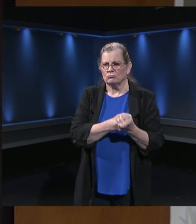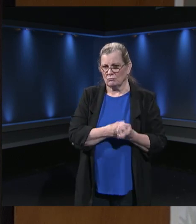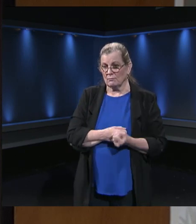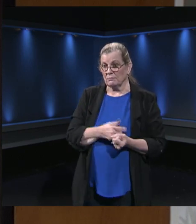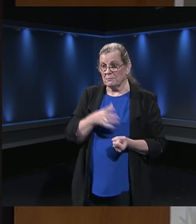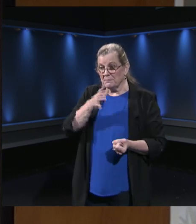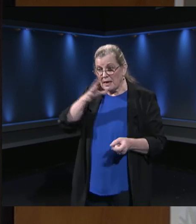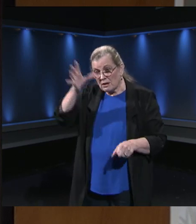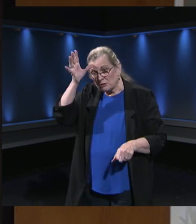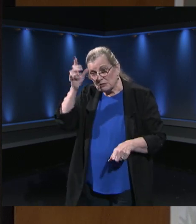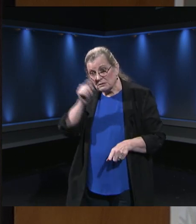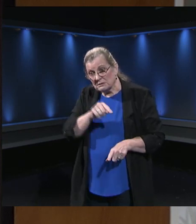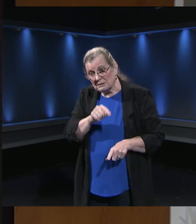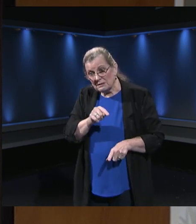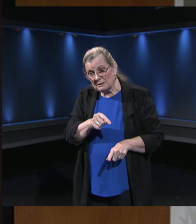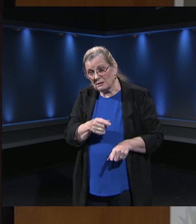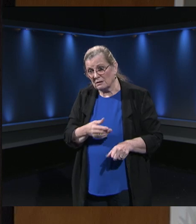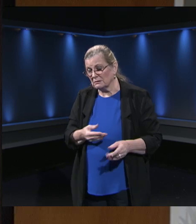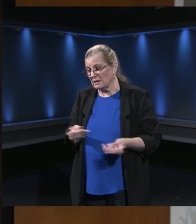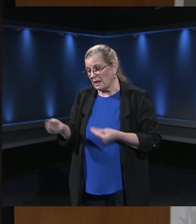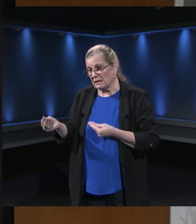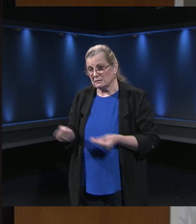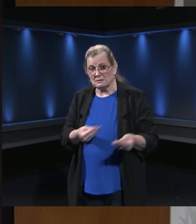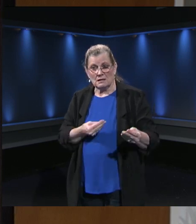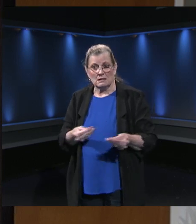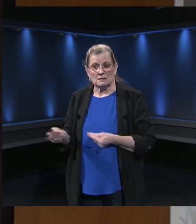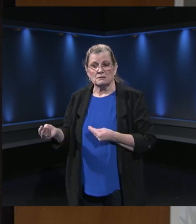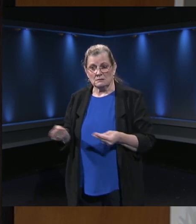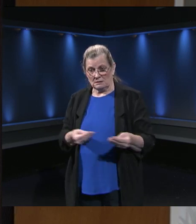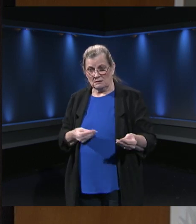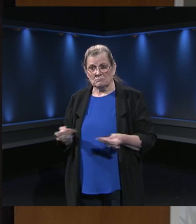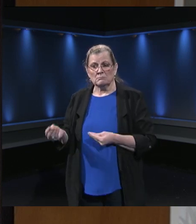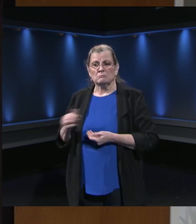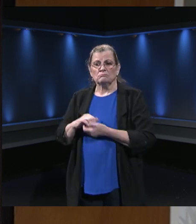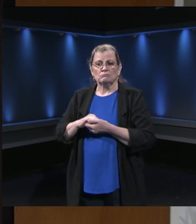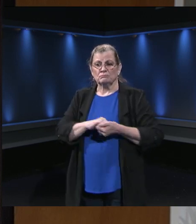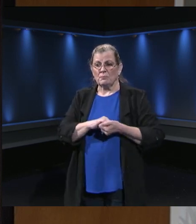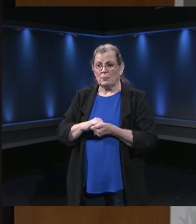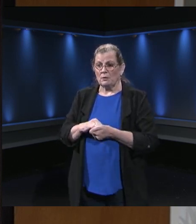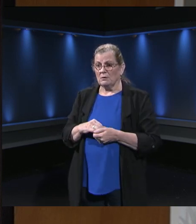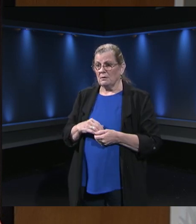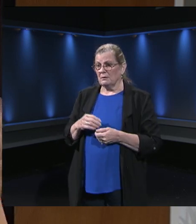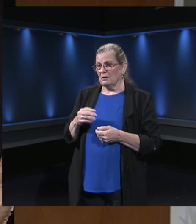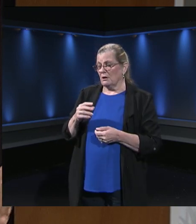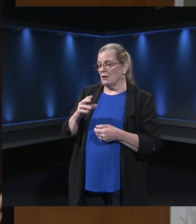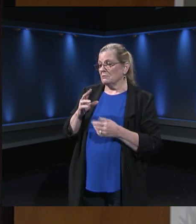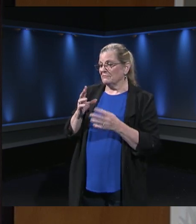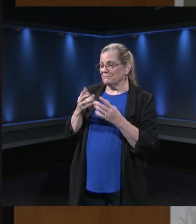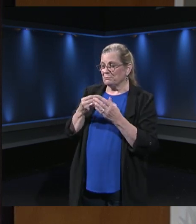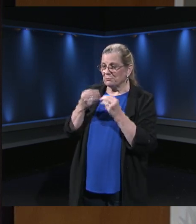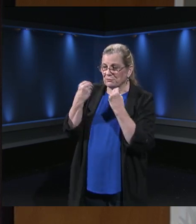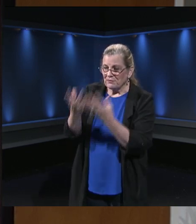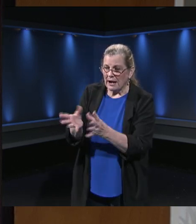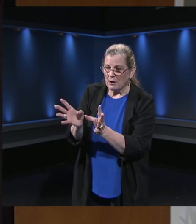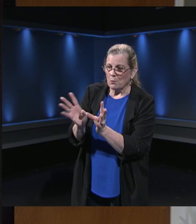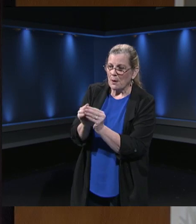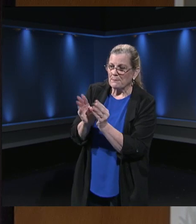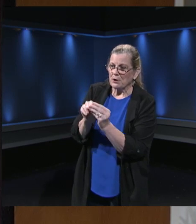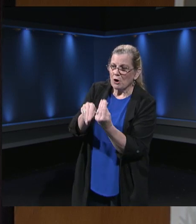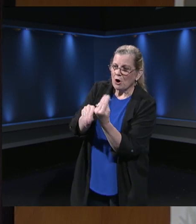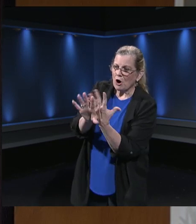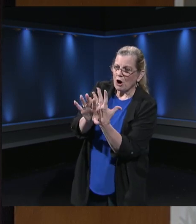parent resource center. They are providing webinars constantly. I saw one the other day about setting up your learning space and they walk you through